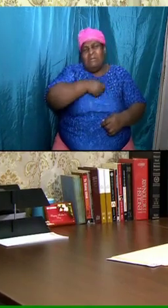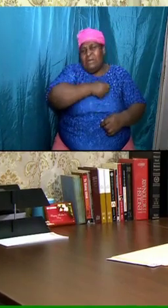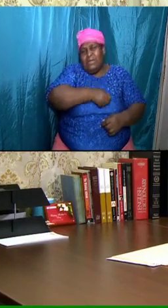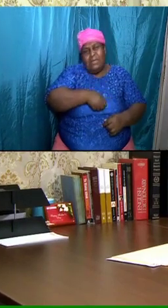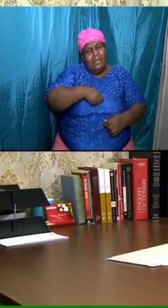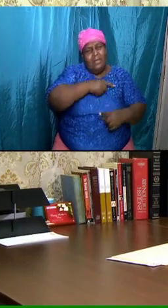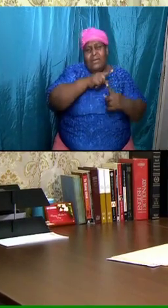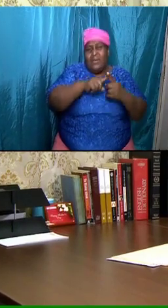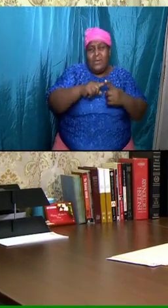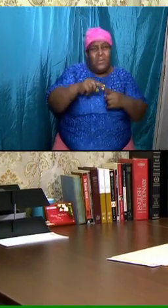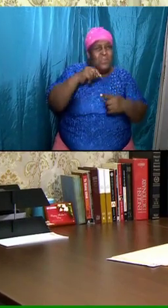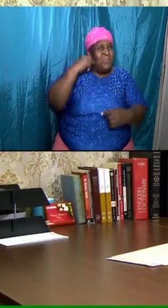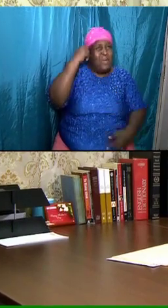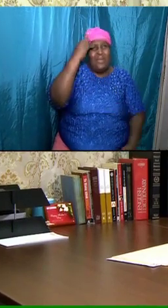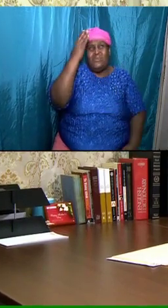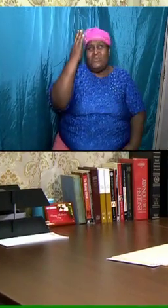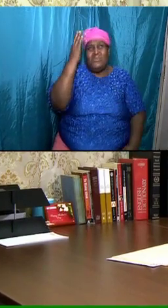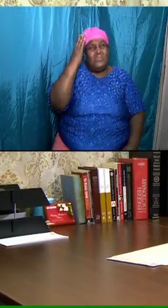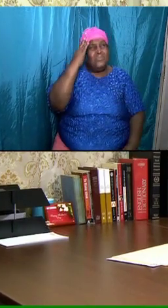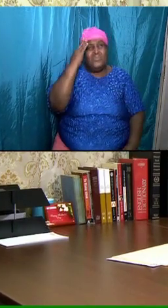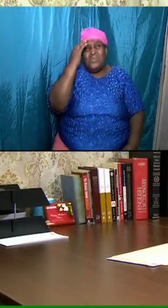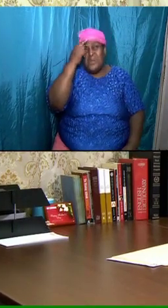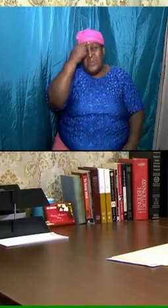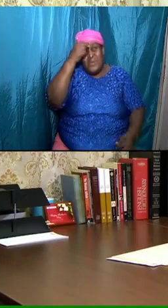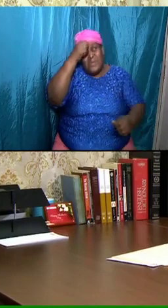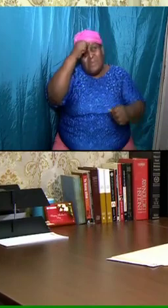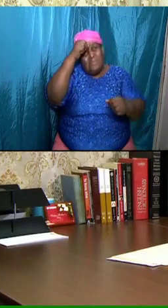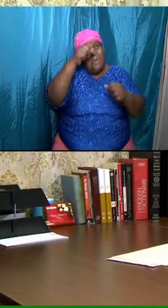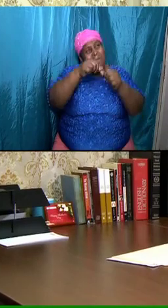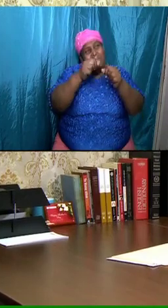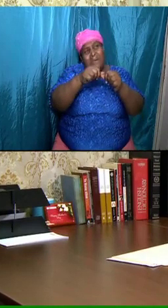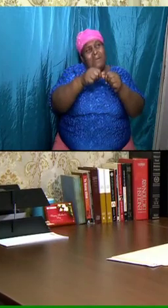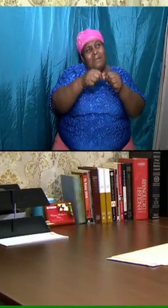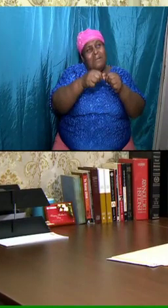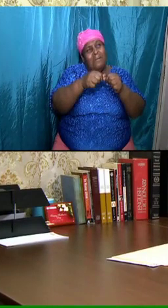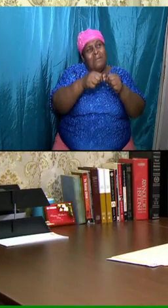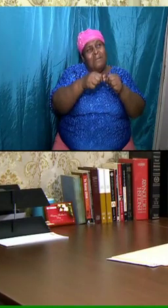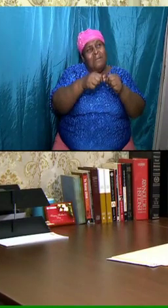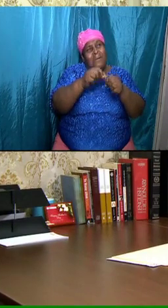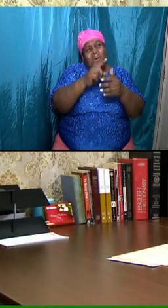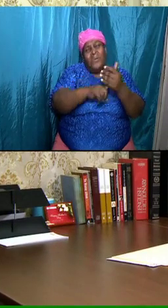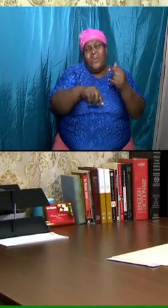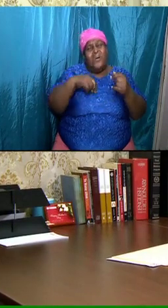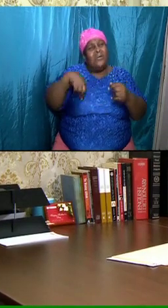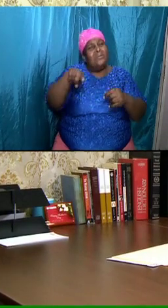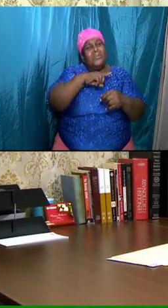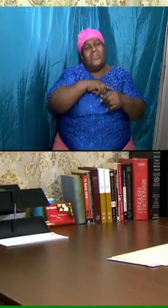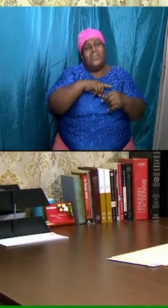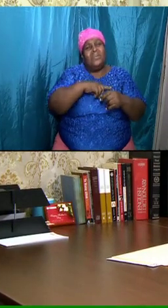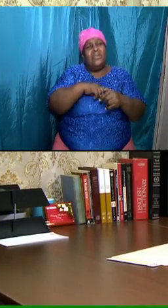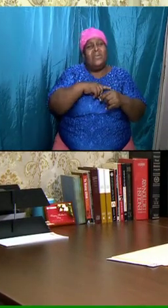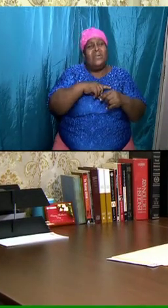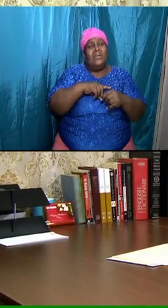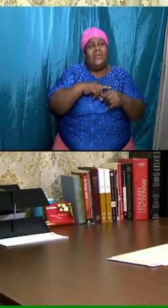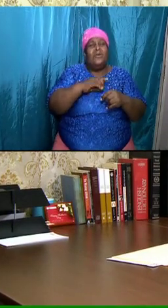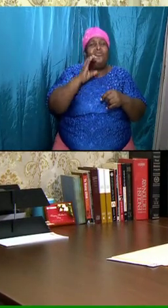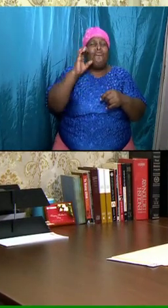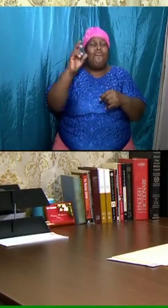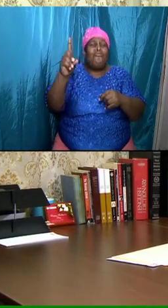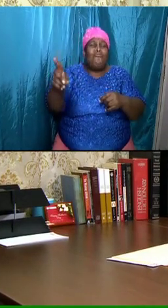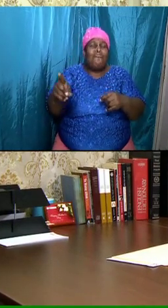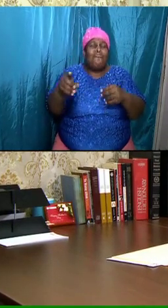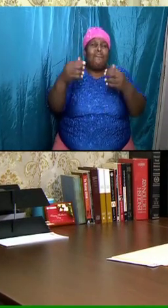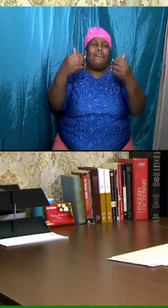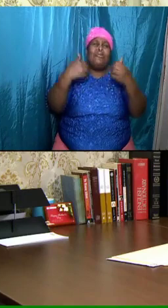have done. Can you imagine when we stand before the king? He just raptured us and we're standing before him and we're seeing him in